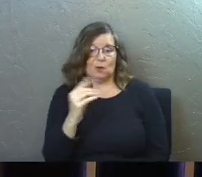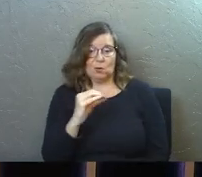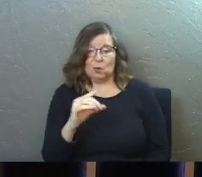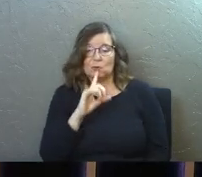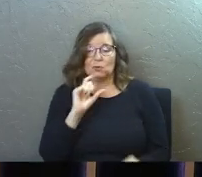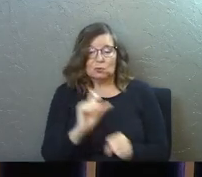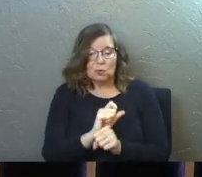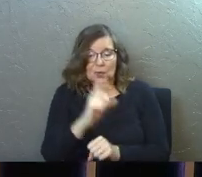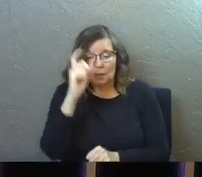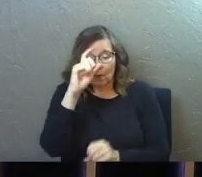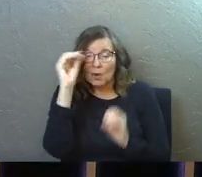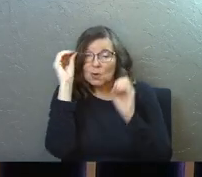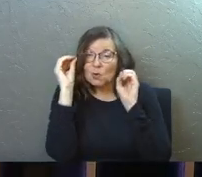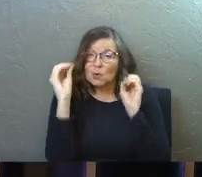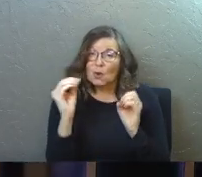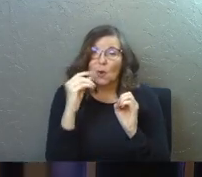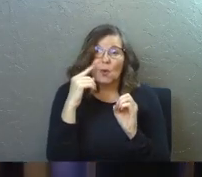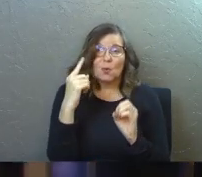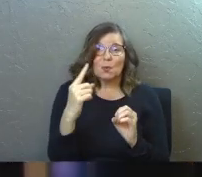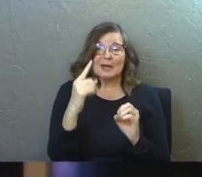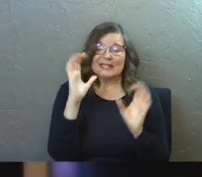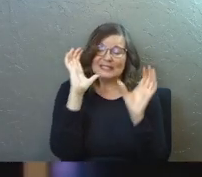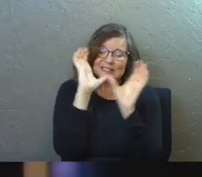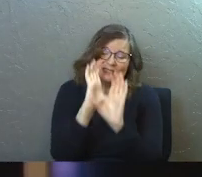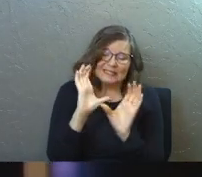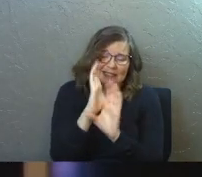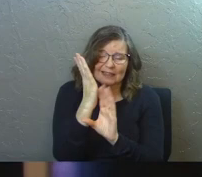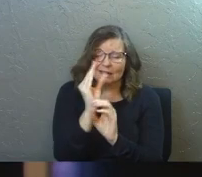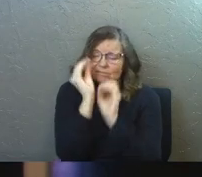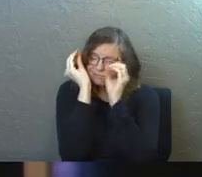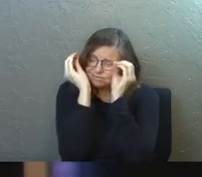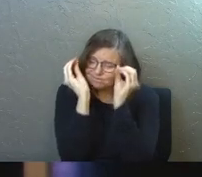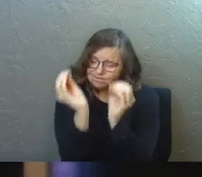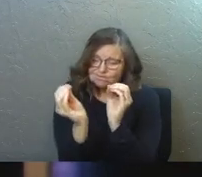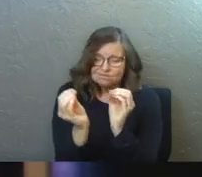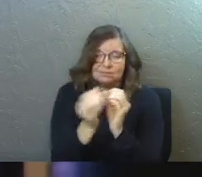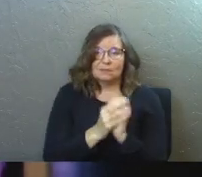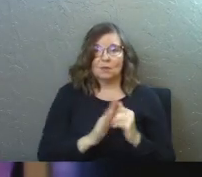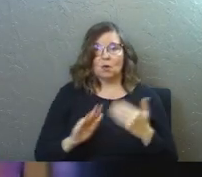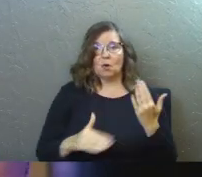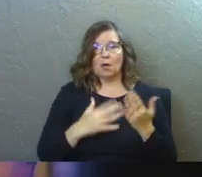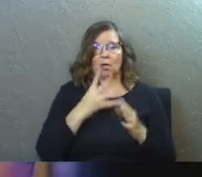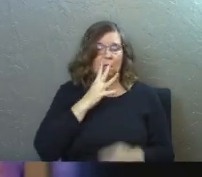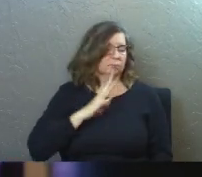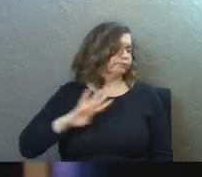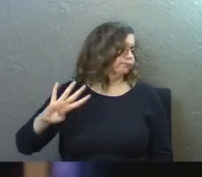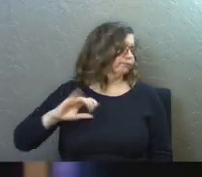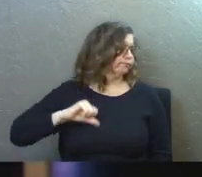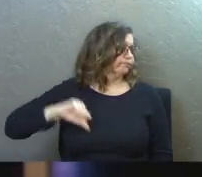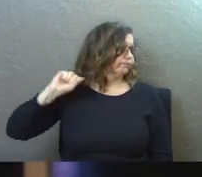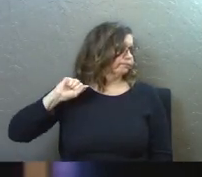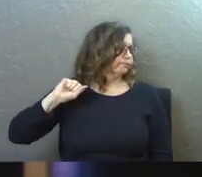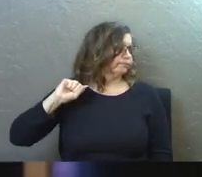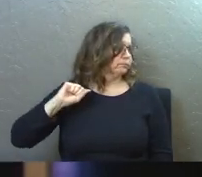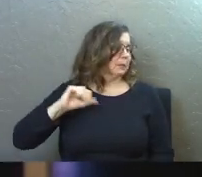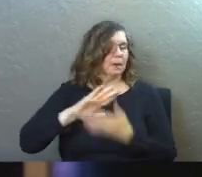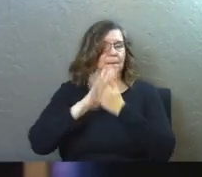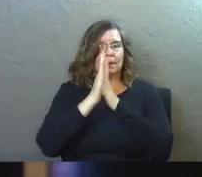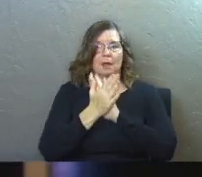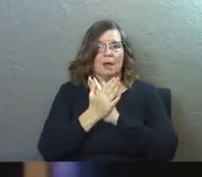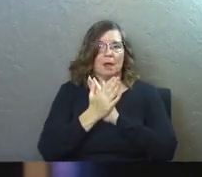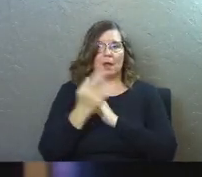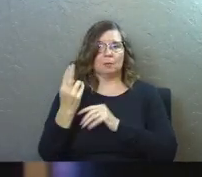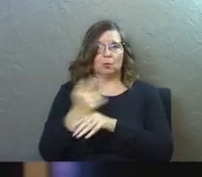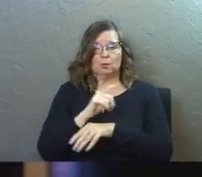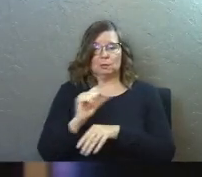No one is truly wise. No one is even seeking God. All have turned away. All have become useless. No one